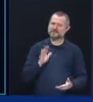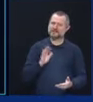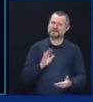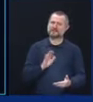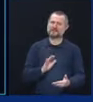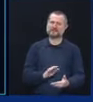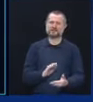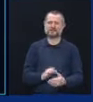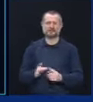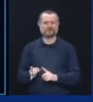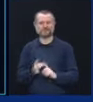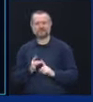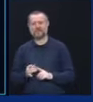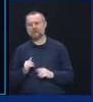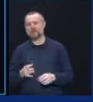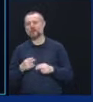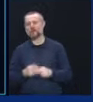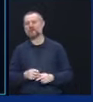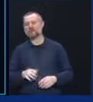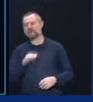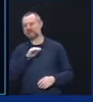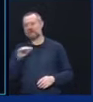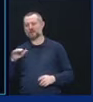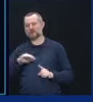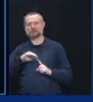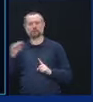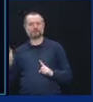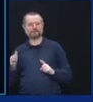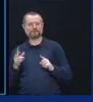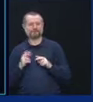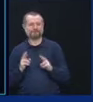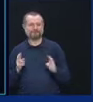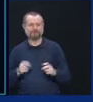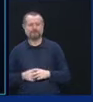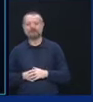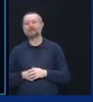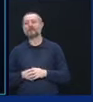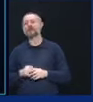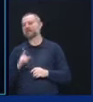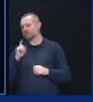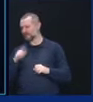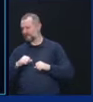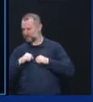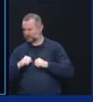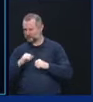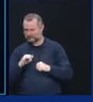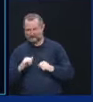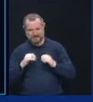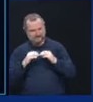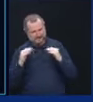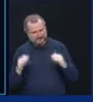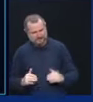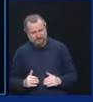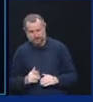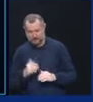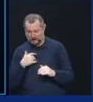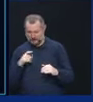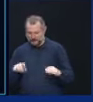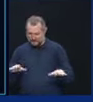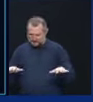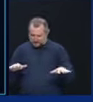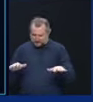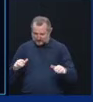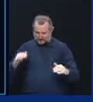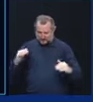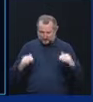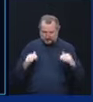what happens when you flatten the curve. You need to protect the healthcare system by balancing the patient load. People